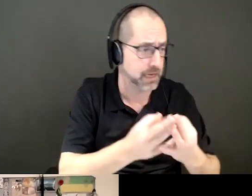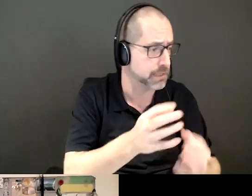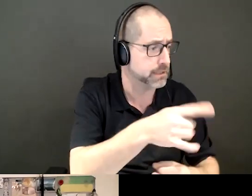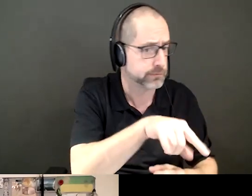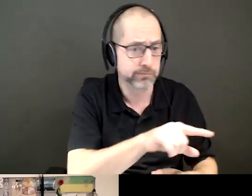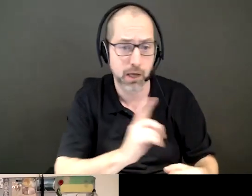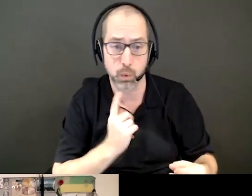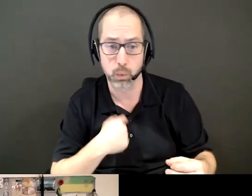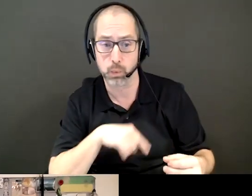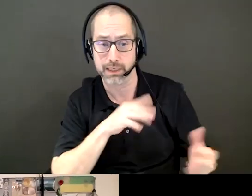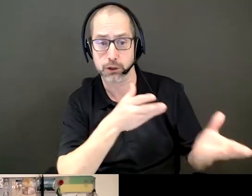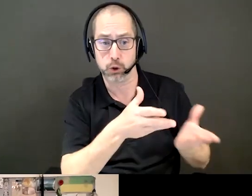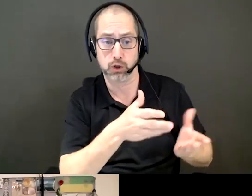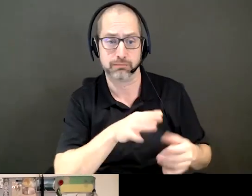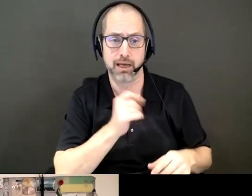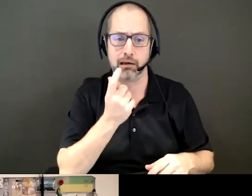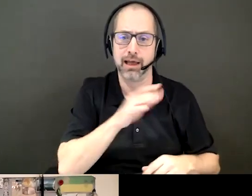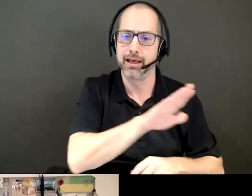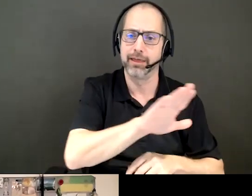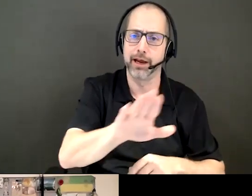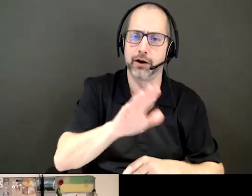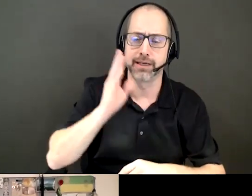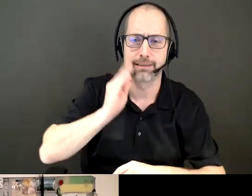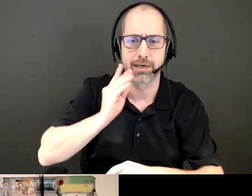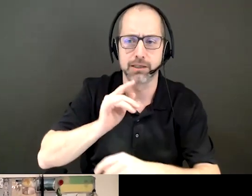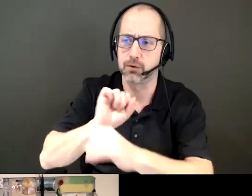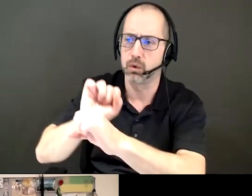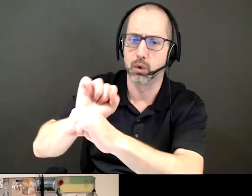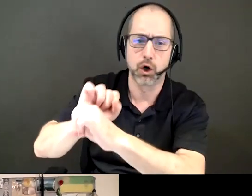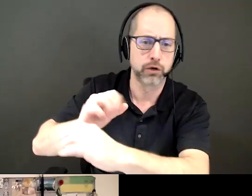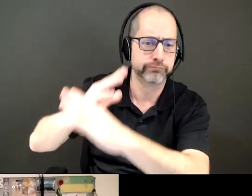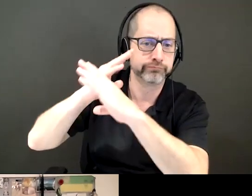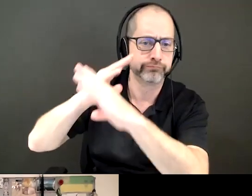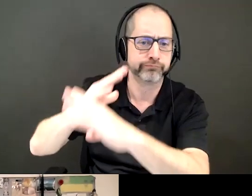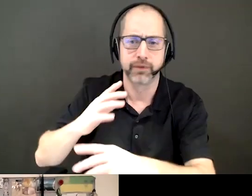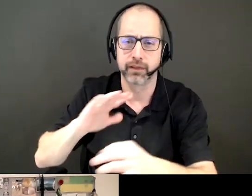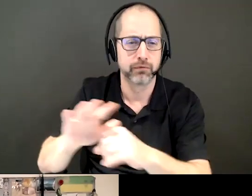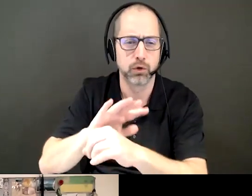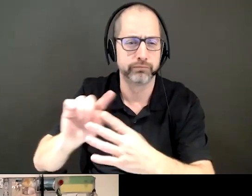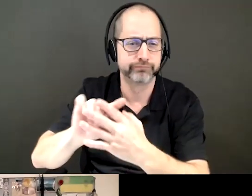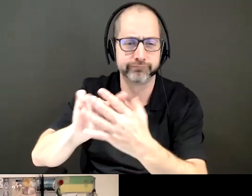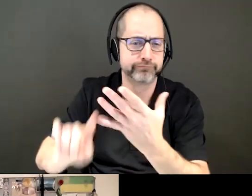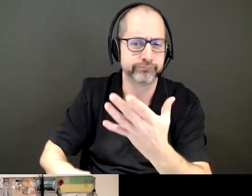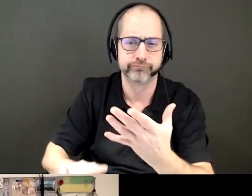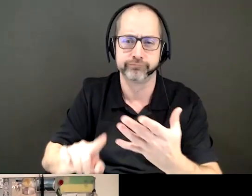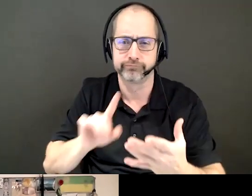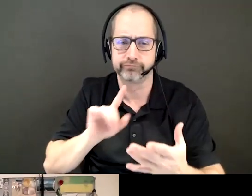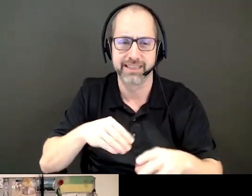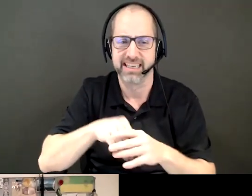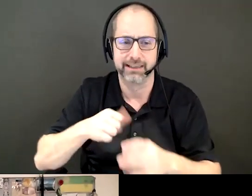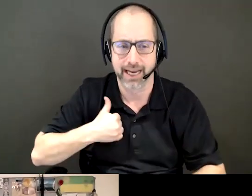day to day with employment across the whole gamut of living within Canada.